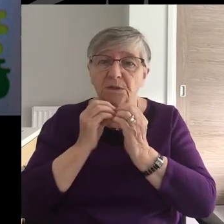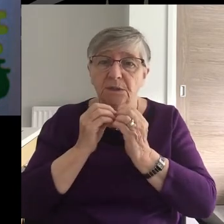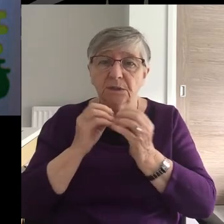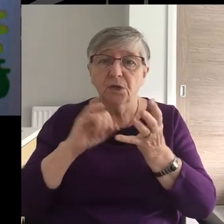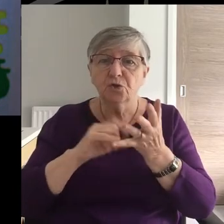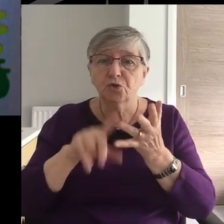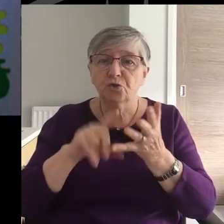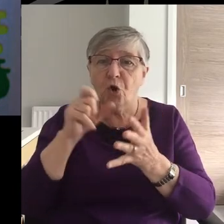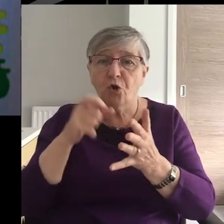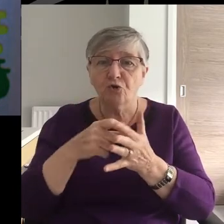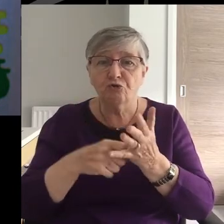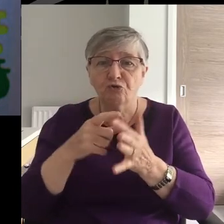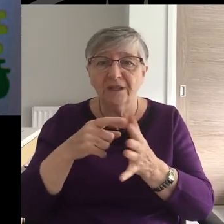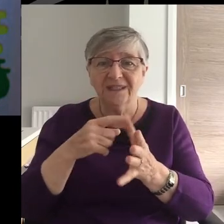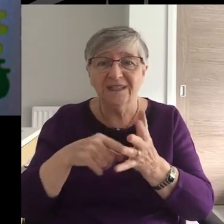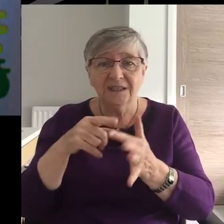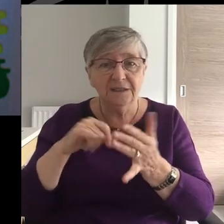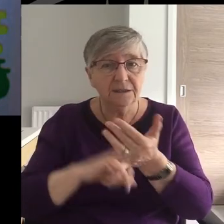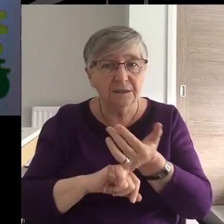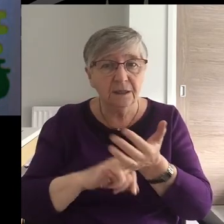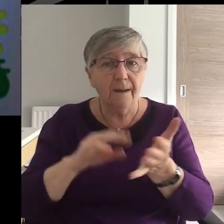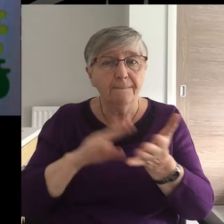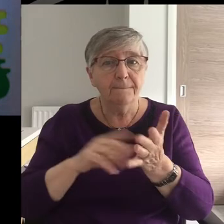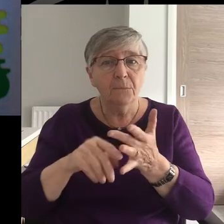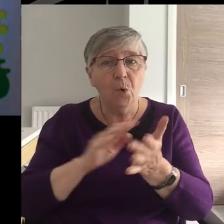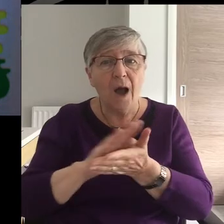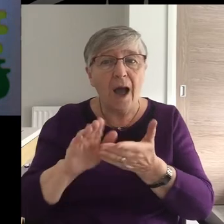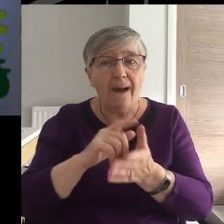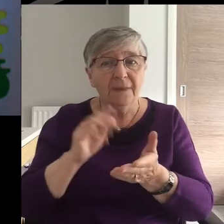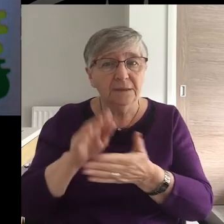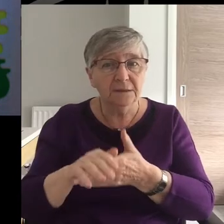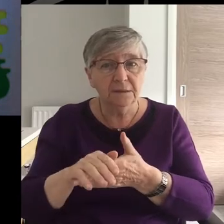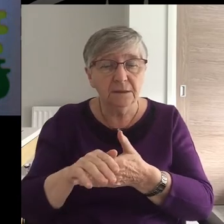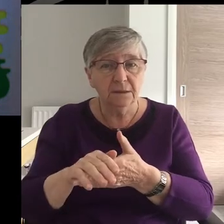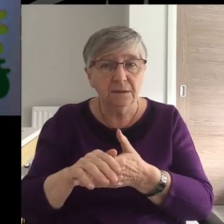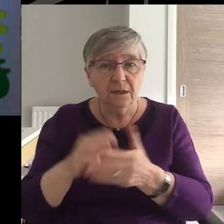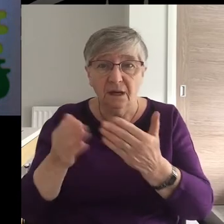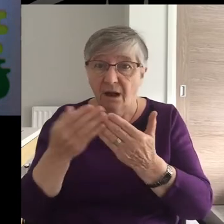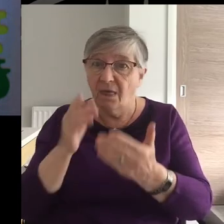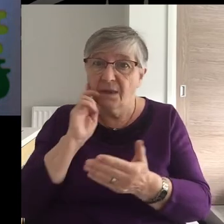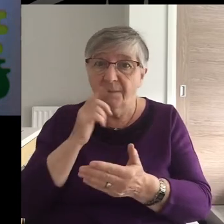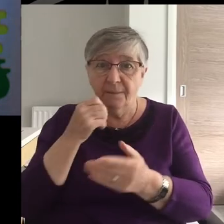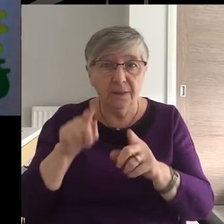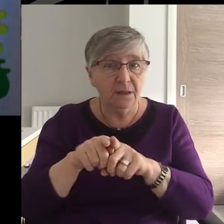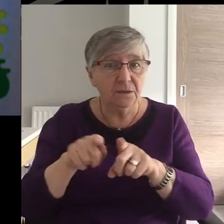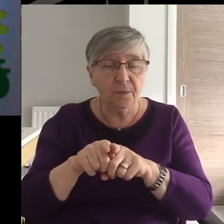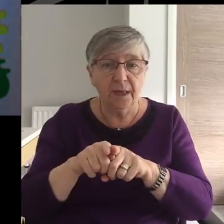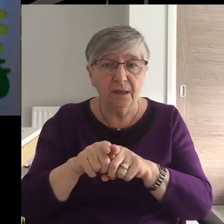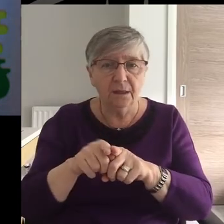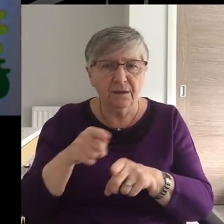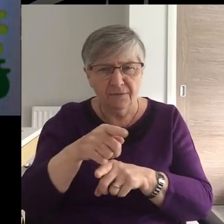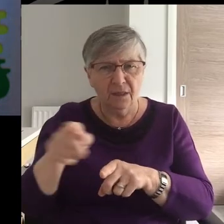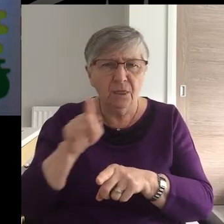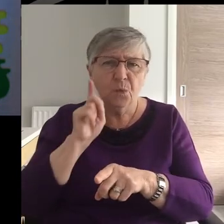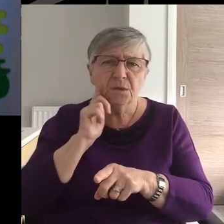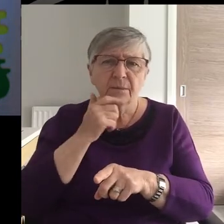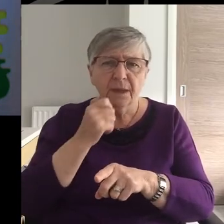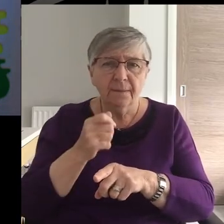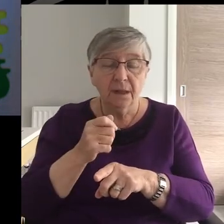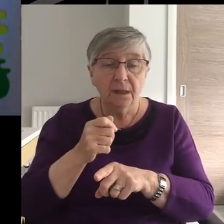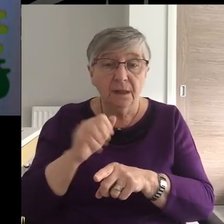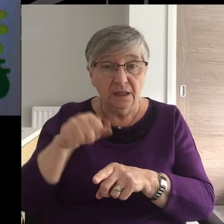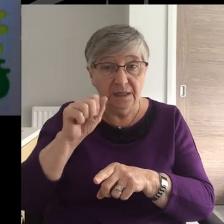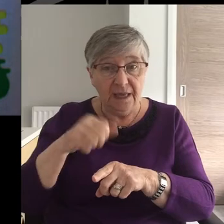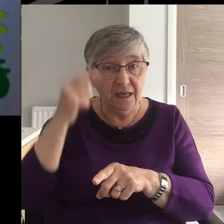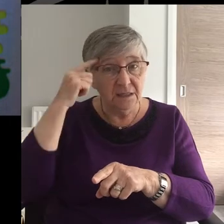Muhammad for a historical start, along with some personal favorites. For these people, Jesus is